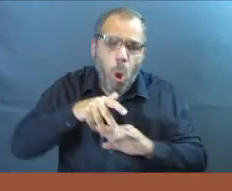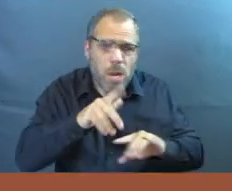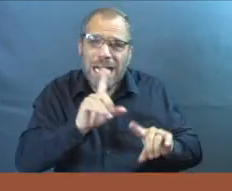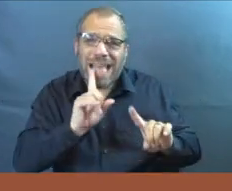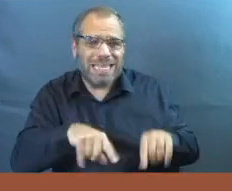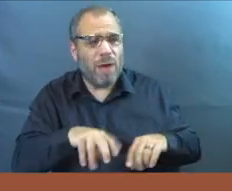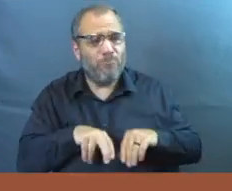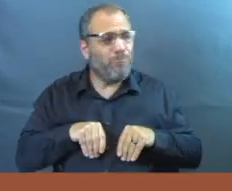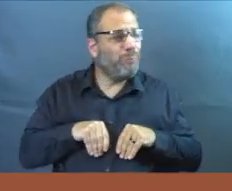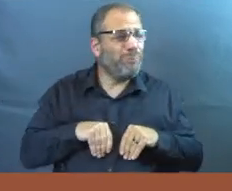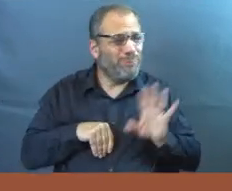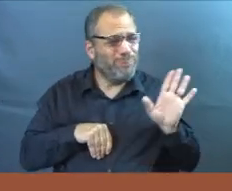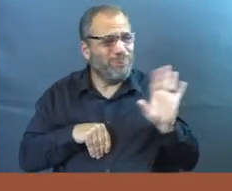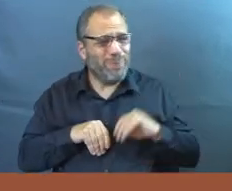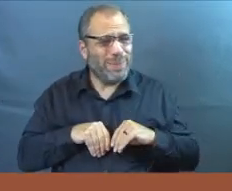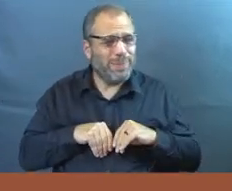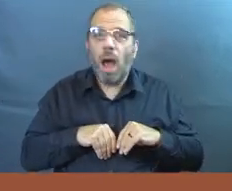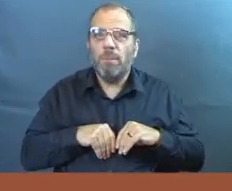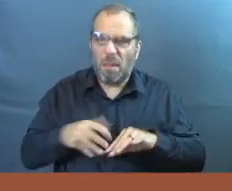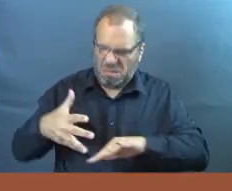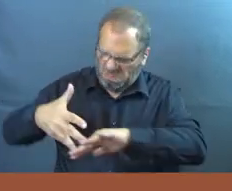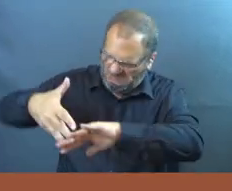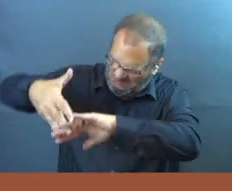and if God was speaking to you